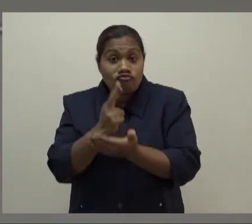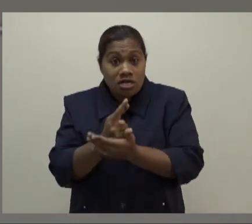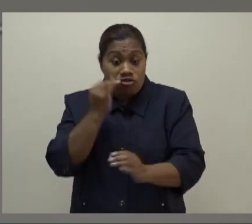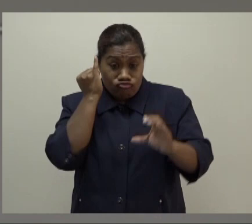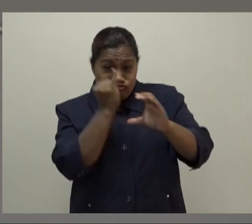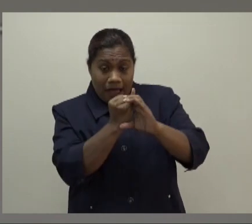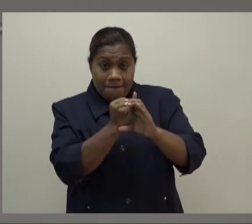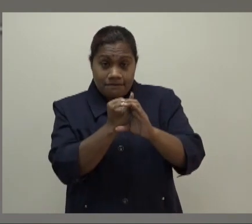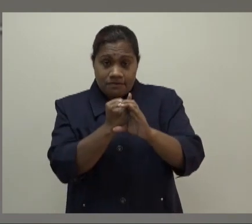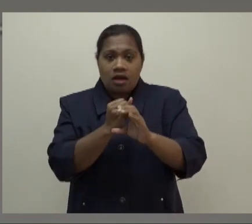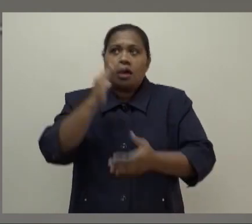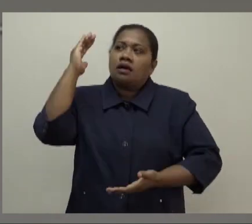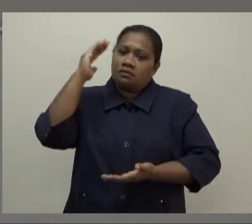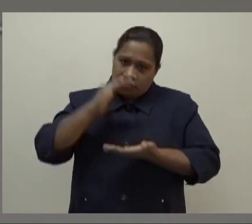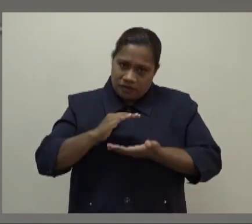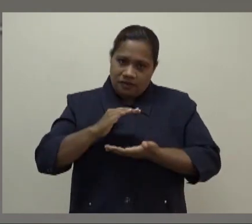increase in